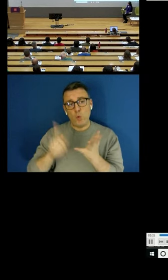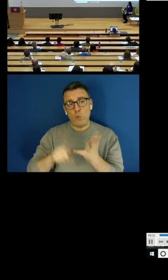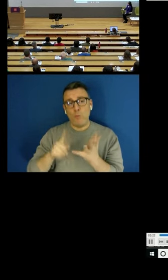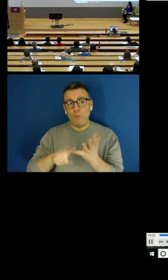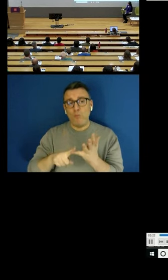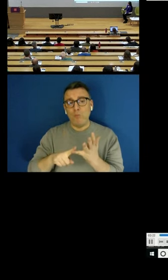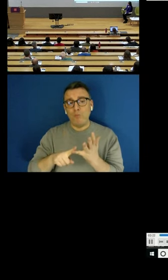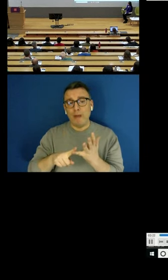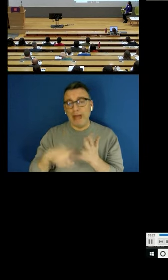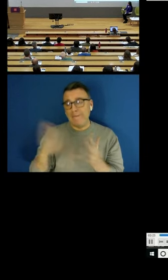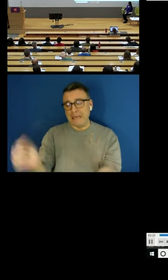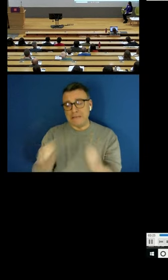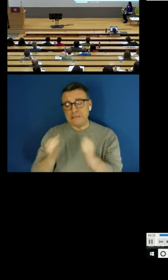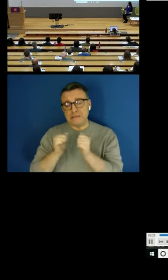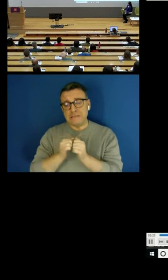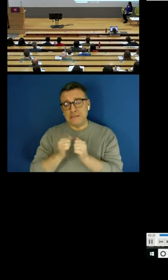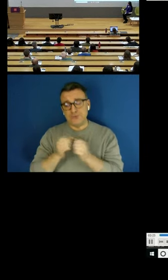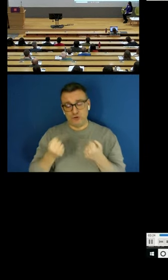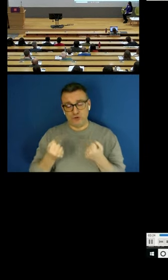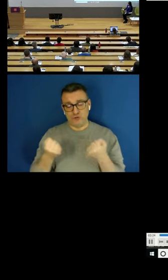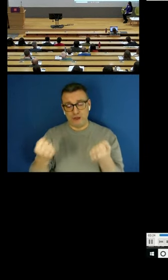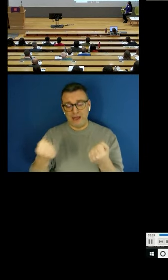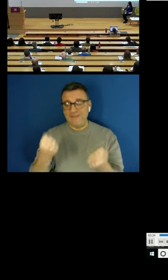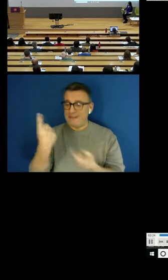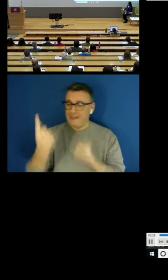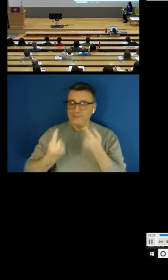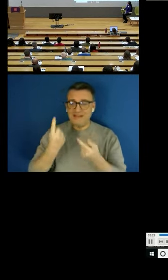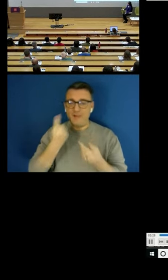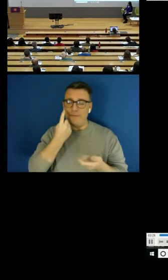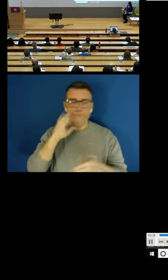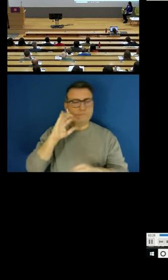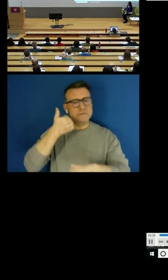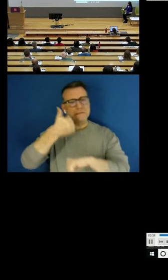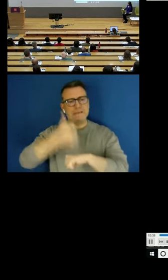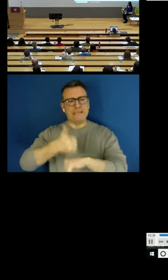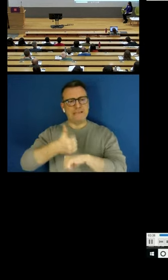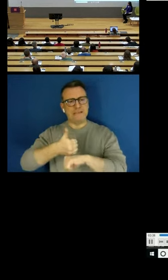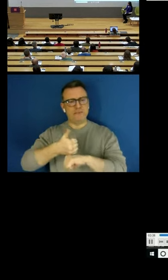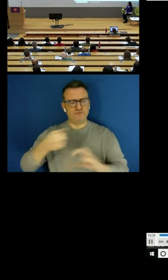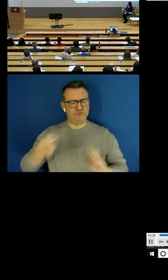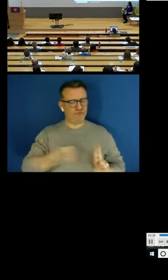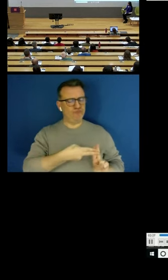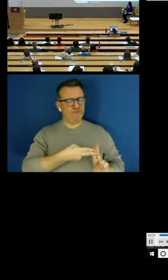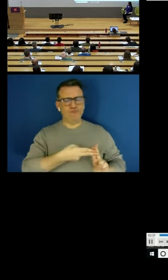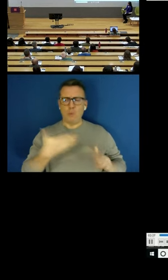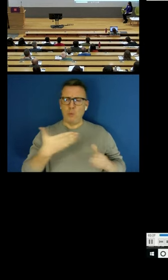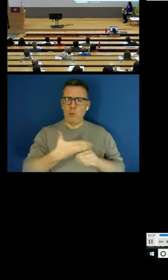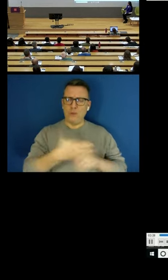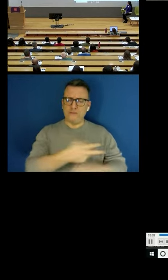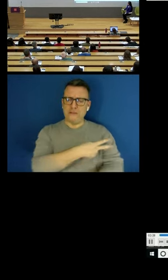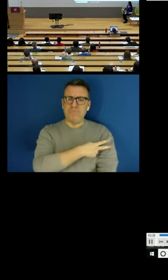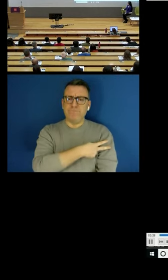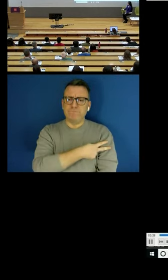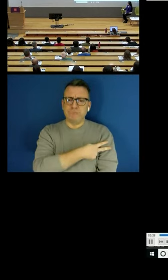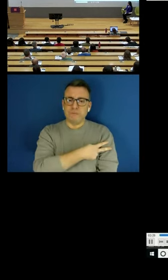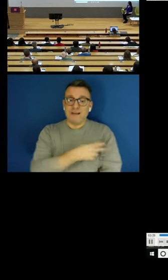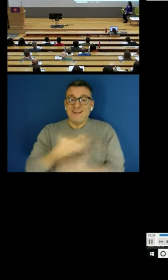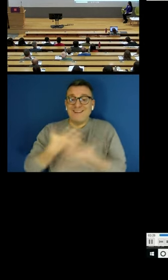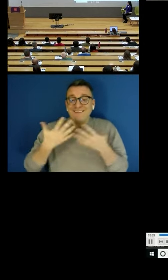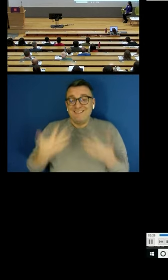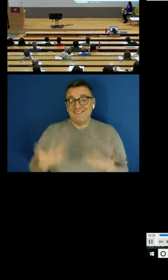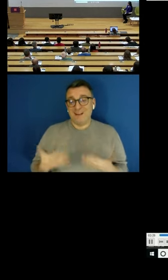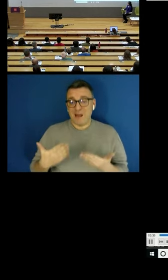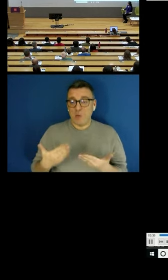or given employee status to its drivers as a result they give about eight to ten